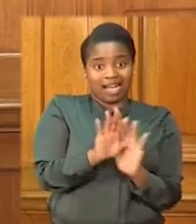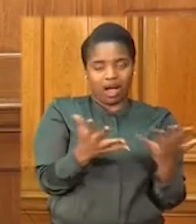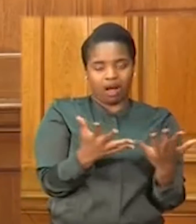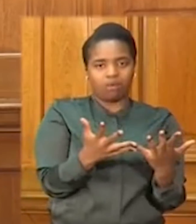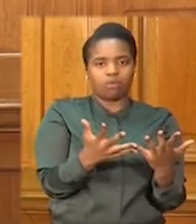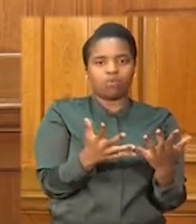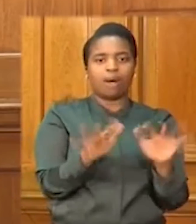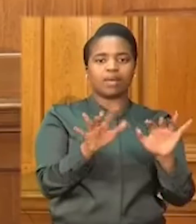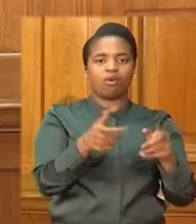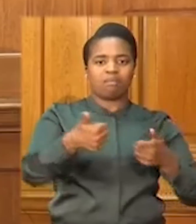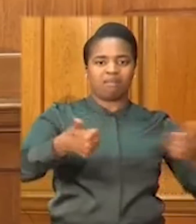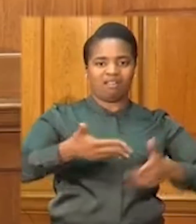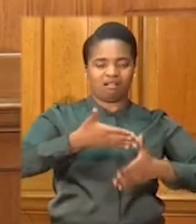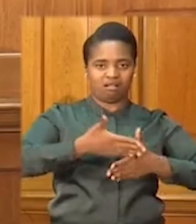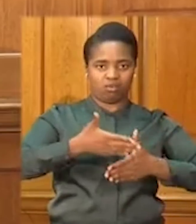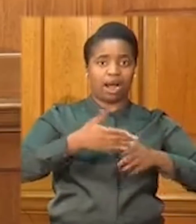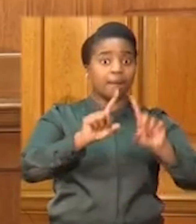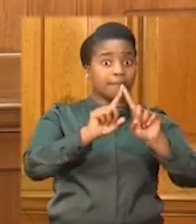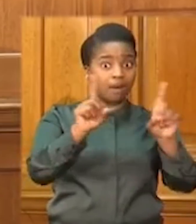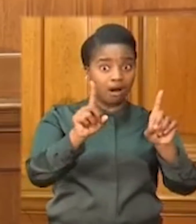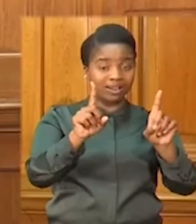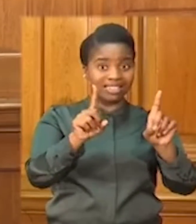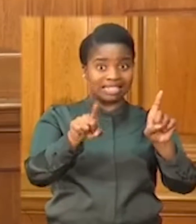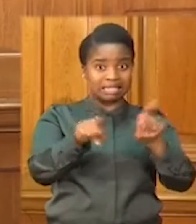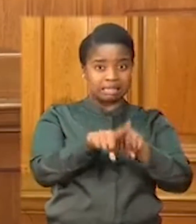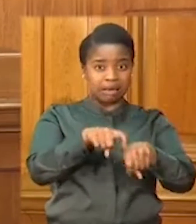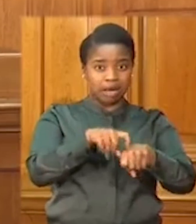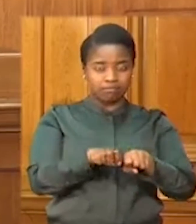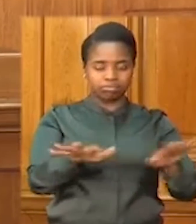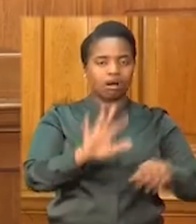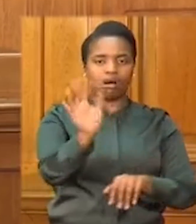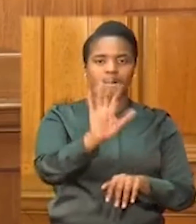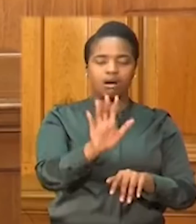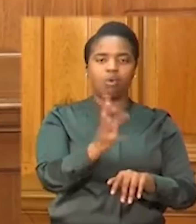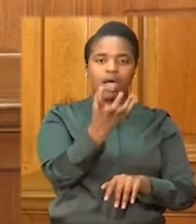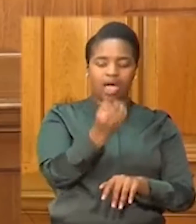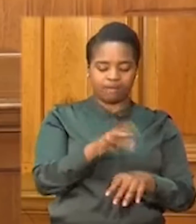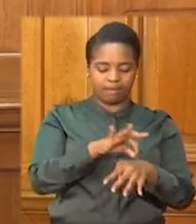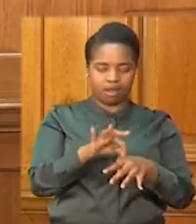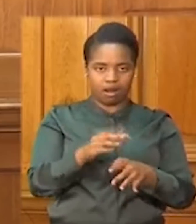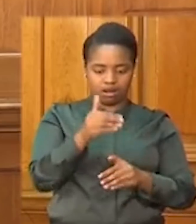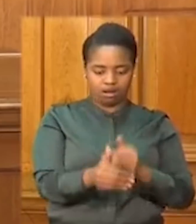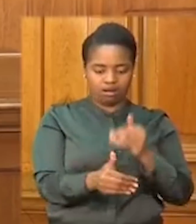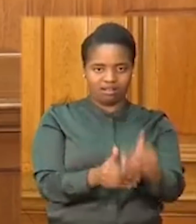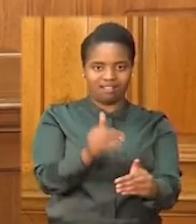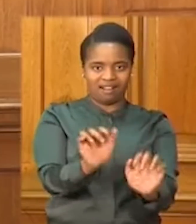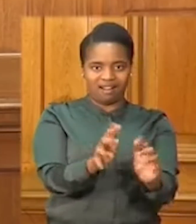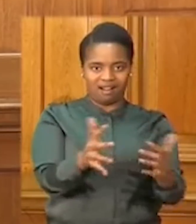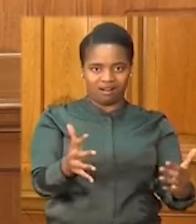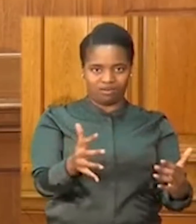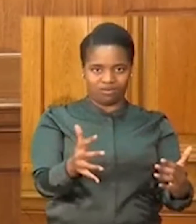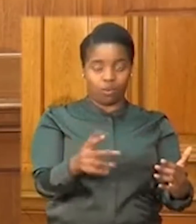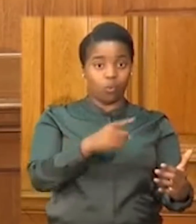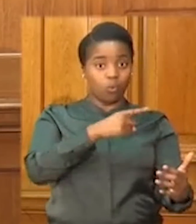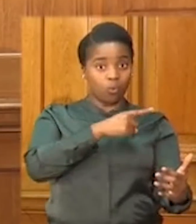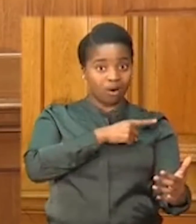We will follow a risk-adjusted approach to the return of economic activity, balancing